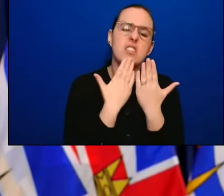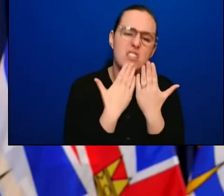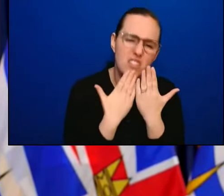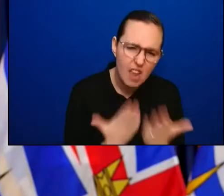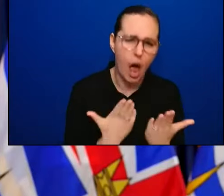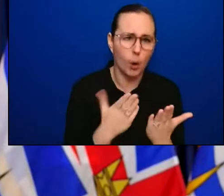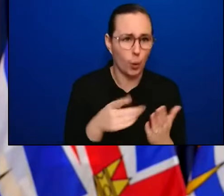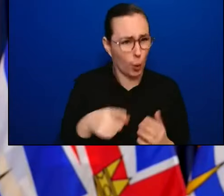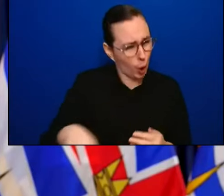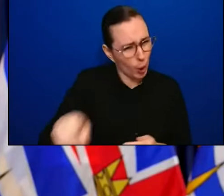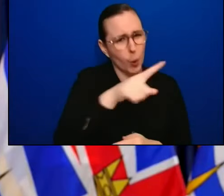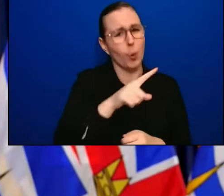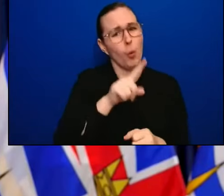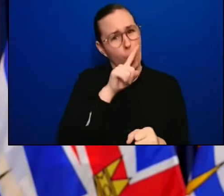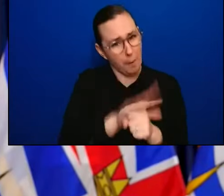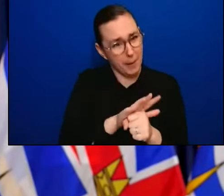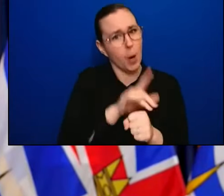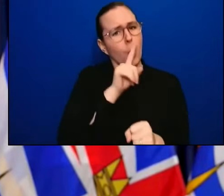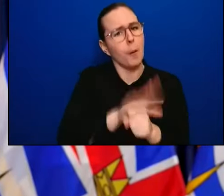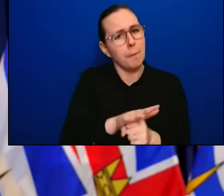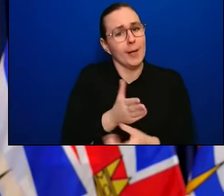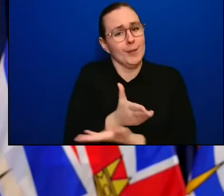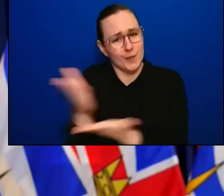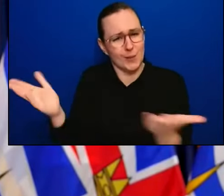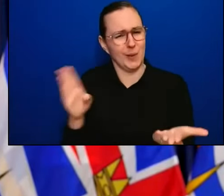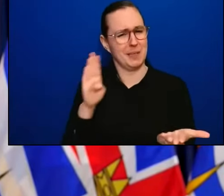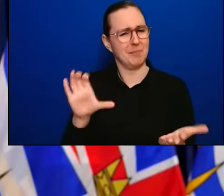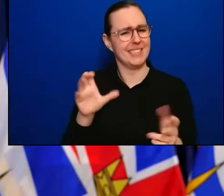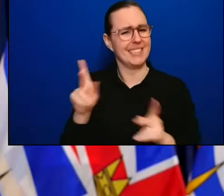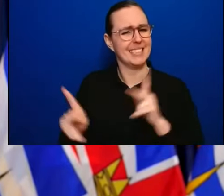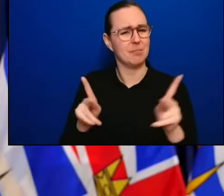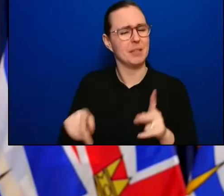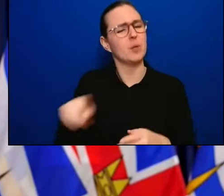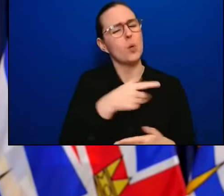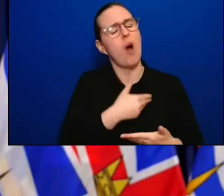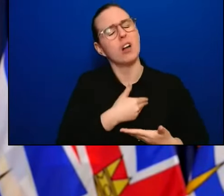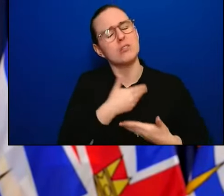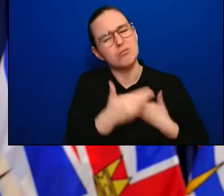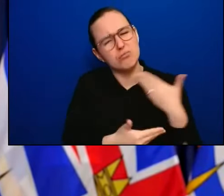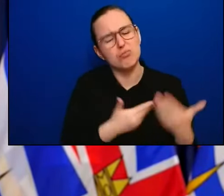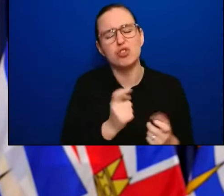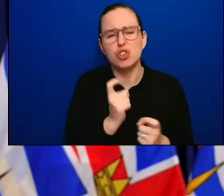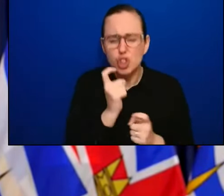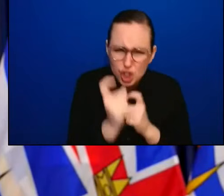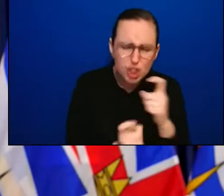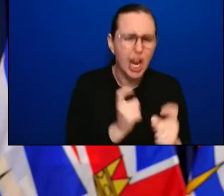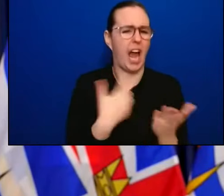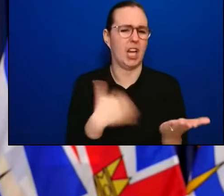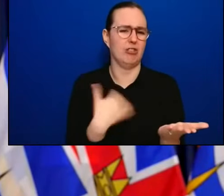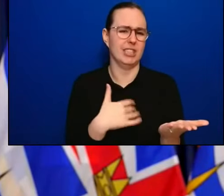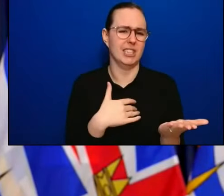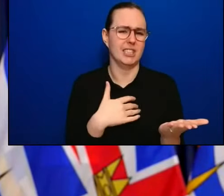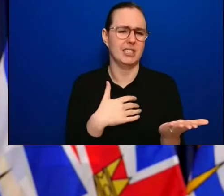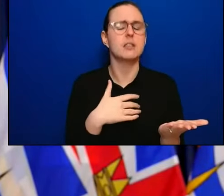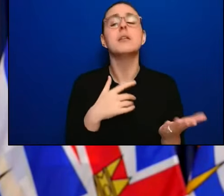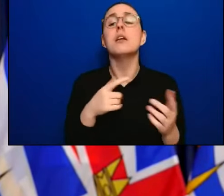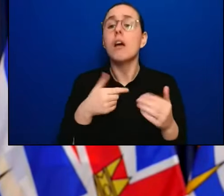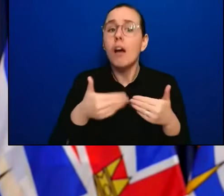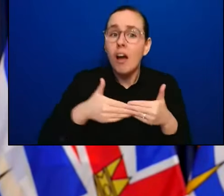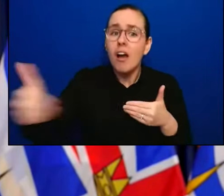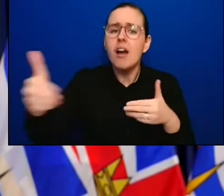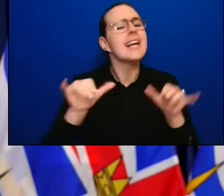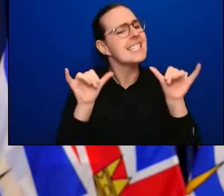and the generosity of people in this province. We need to continue to keep steps to support one another and keep ourselves